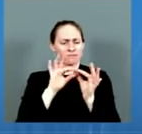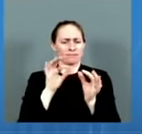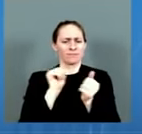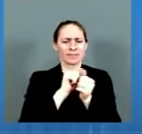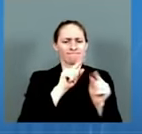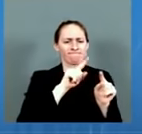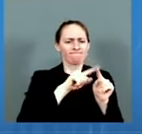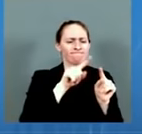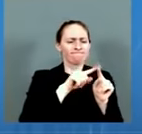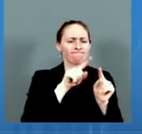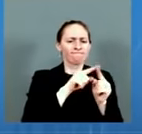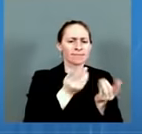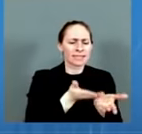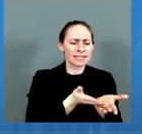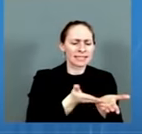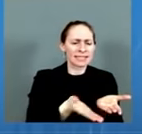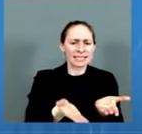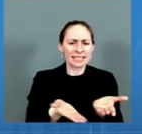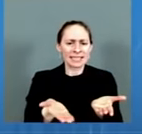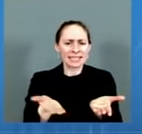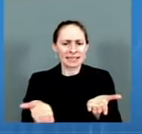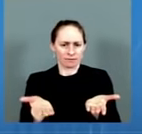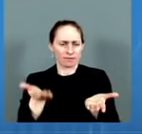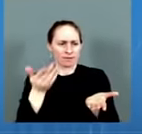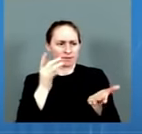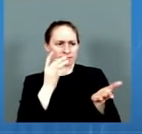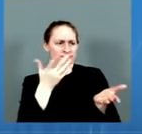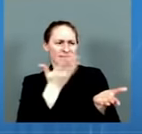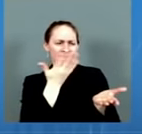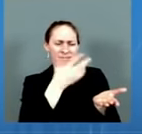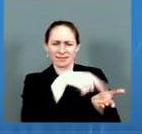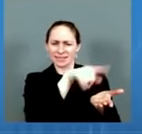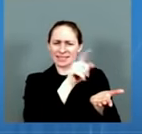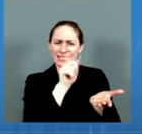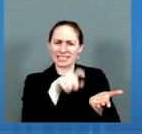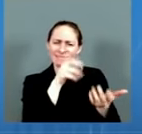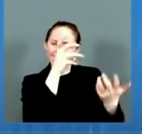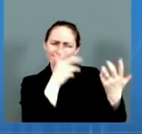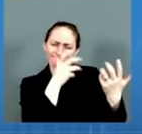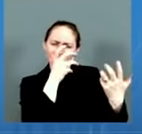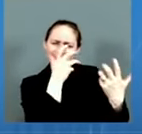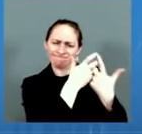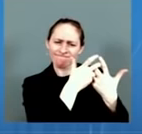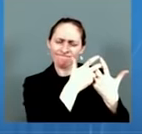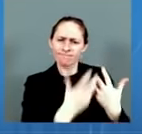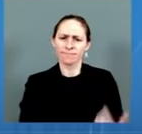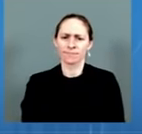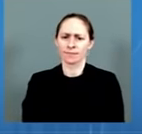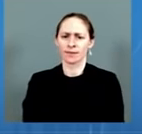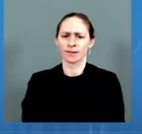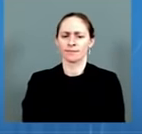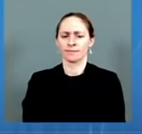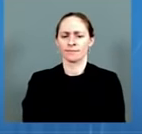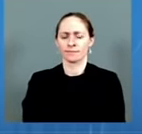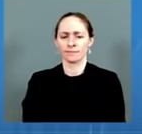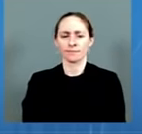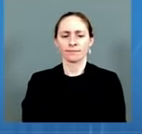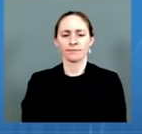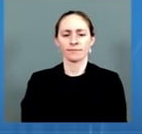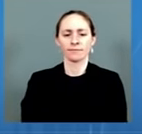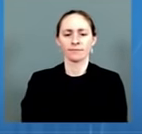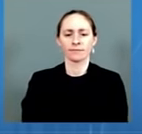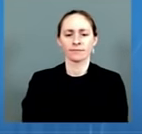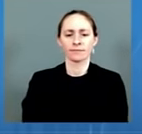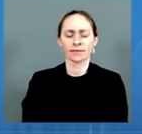are not short-lived doses, meaning they have an extended period of shelf life. So that might be